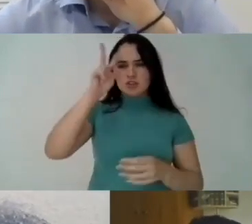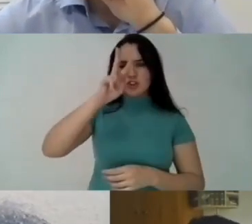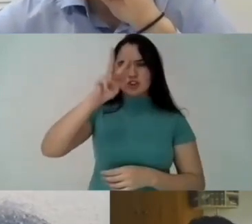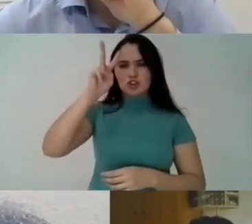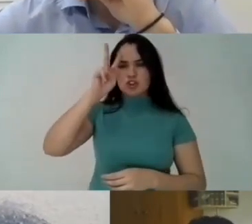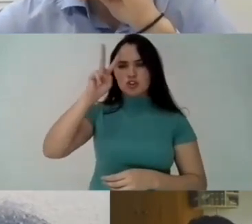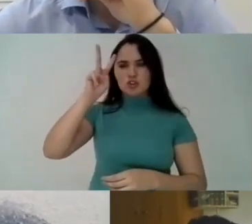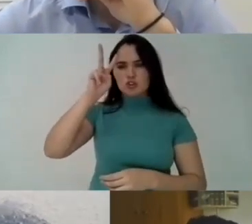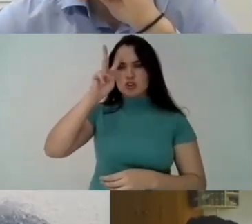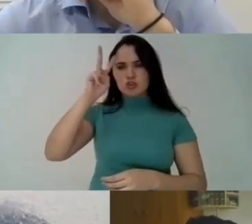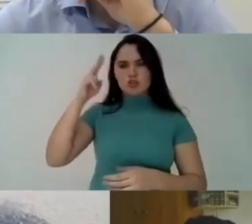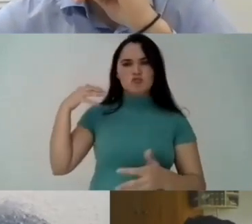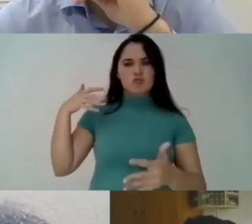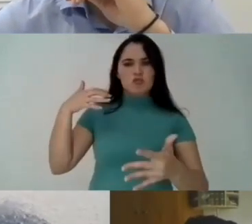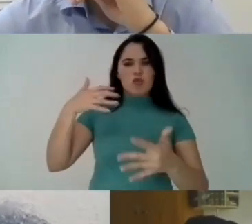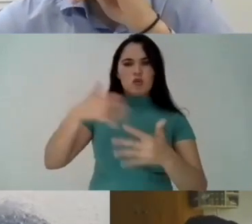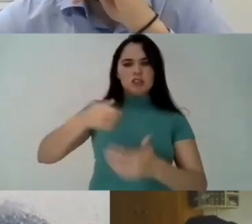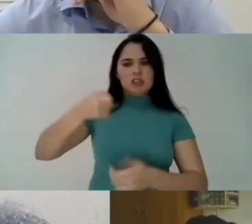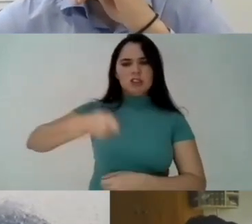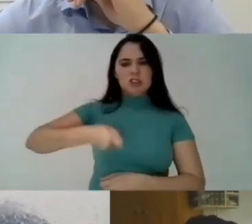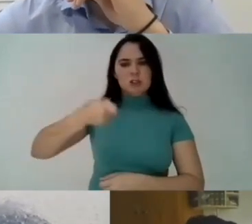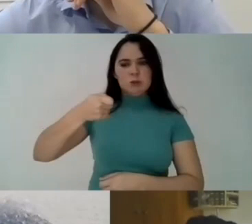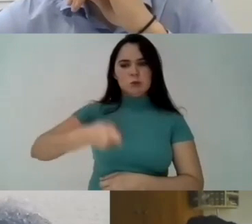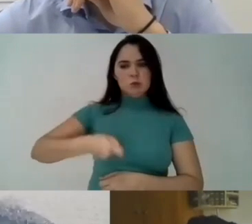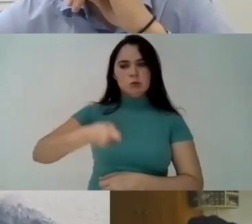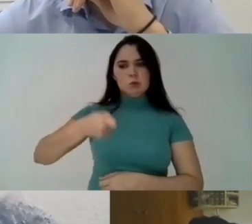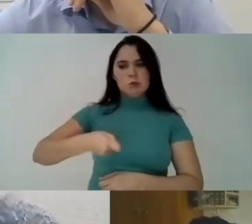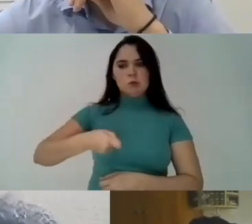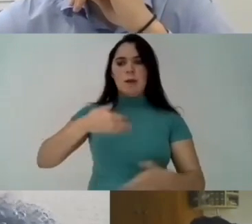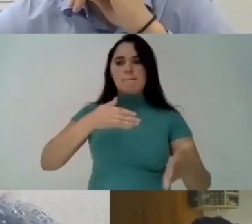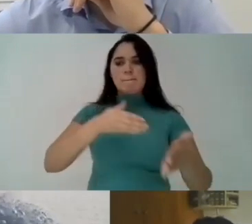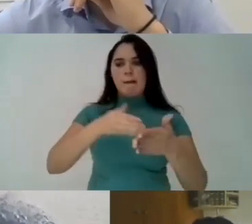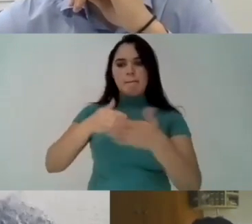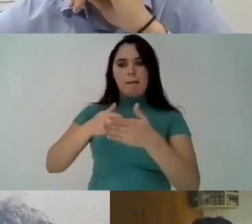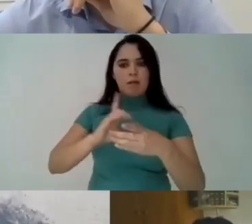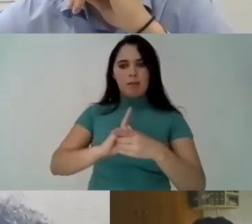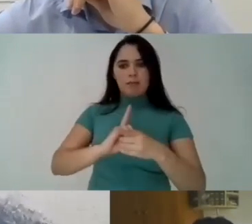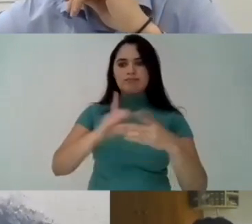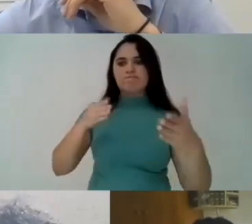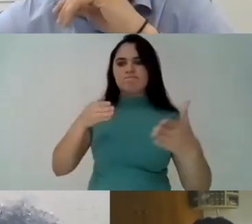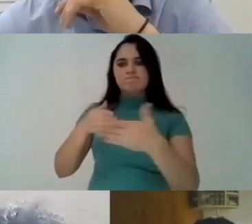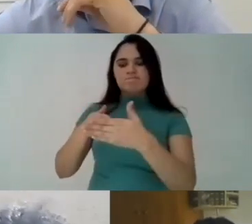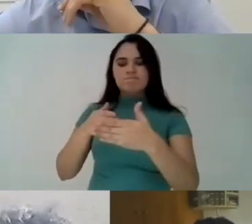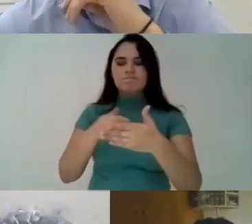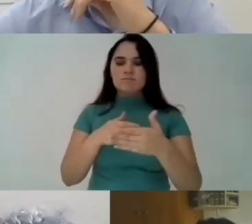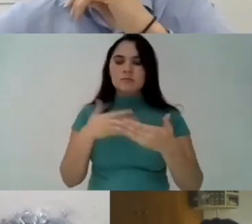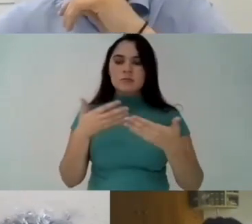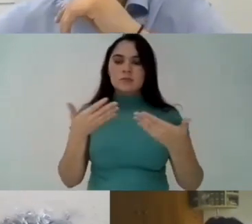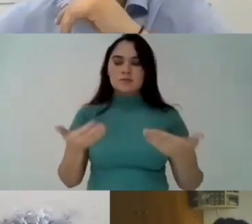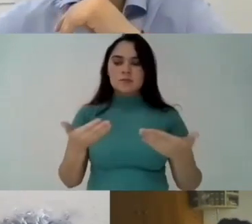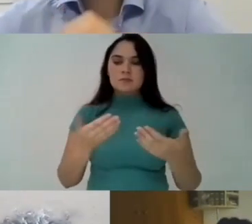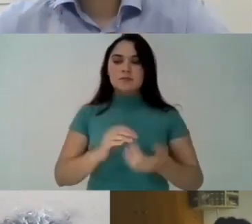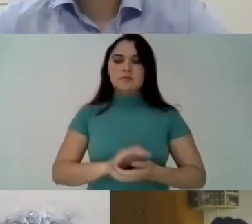brazil brazil unfortunately had different uh processes you know uh